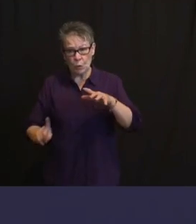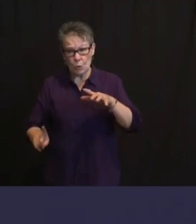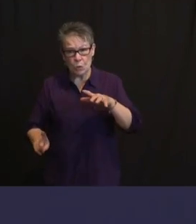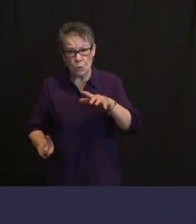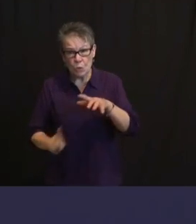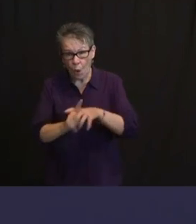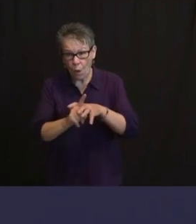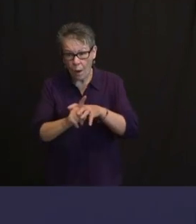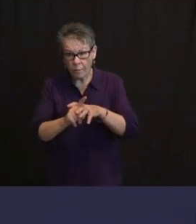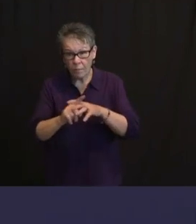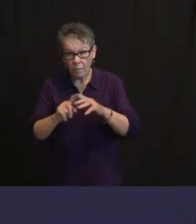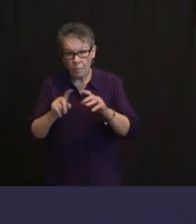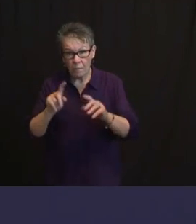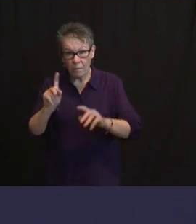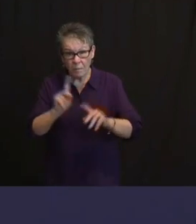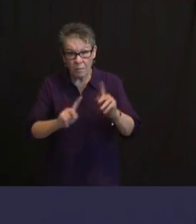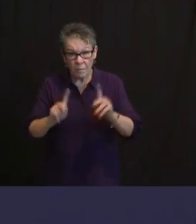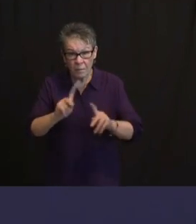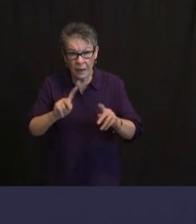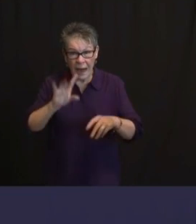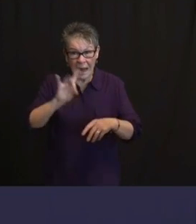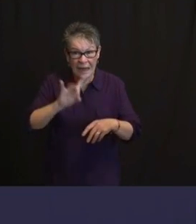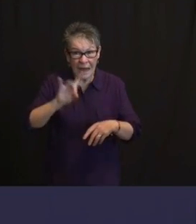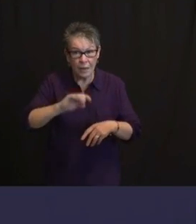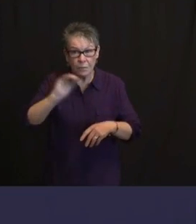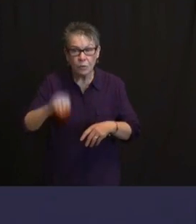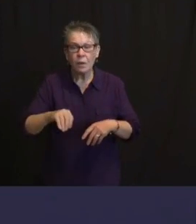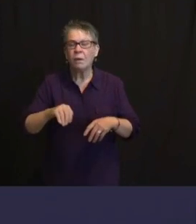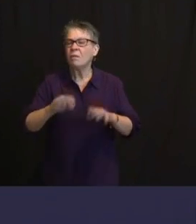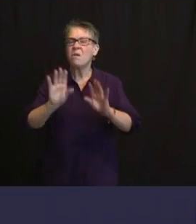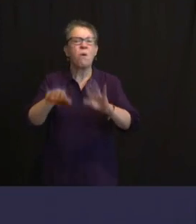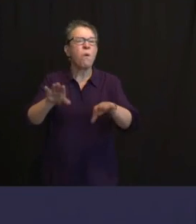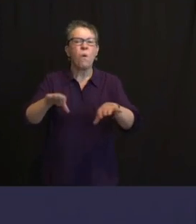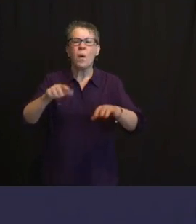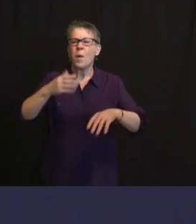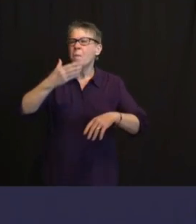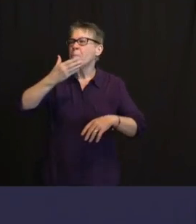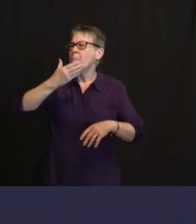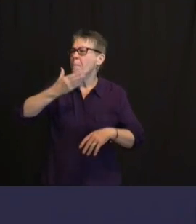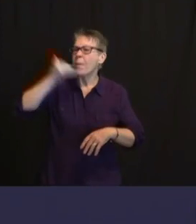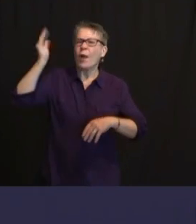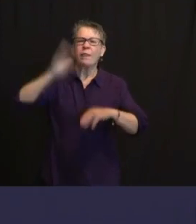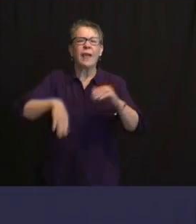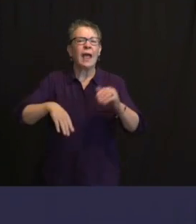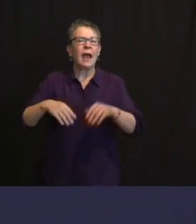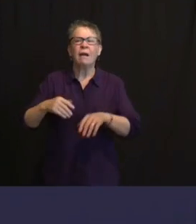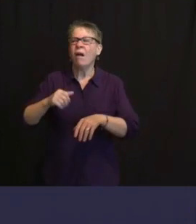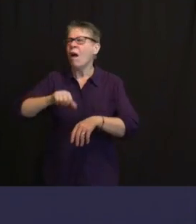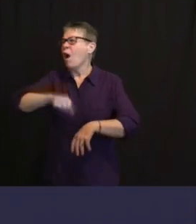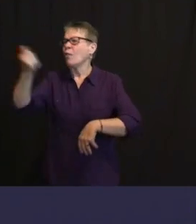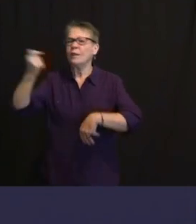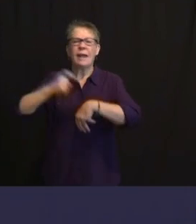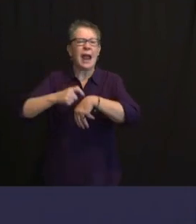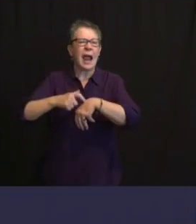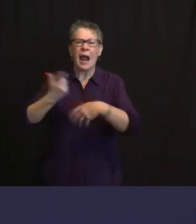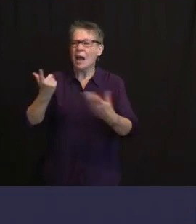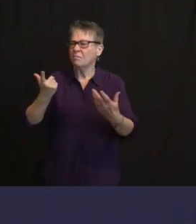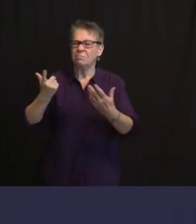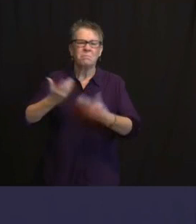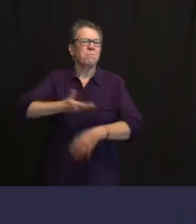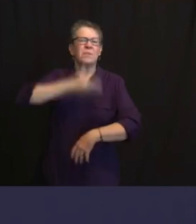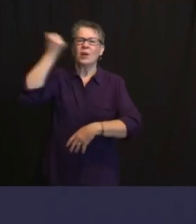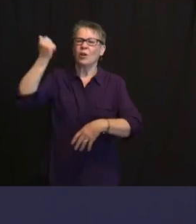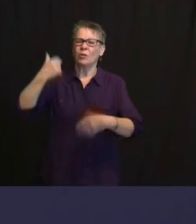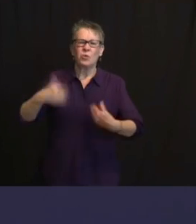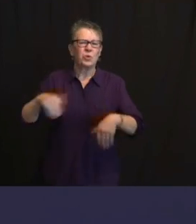EXPERIENCES, RIGHT? SO THAT'S REALLY GOOD. AND AGAIN, PER MY COMMENTS EARLIER, IF YOU'VE GOT AN APPOINTMENT, THERE'S A VACCINE